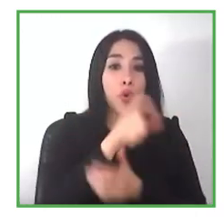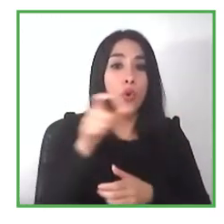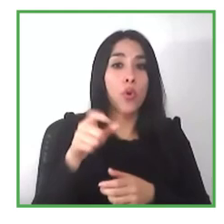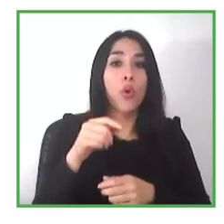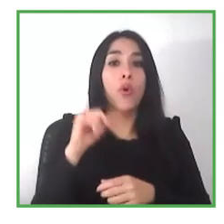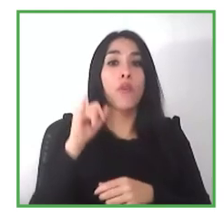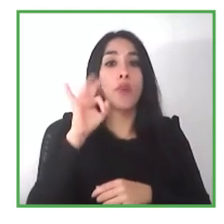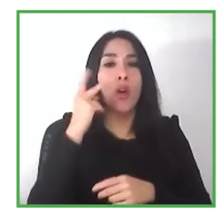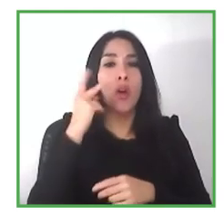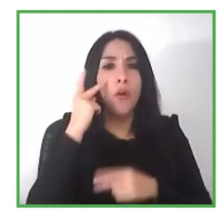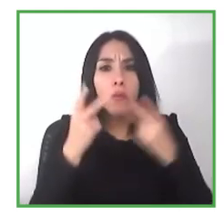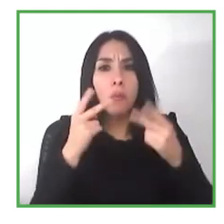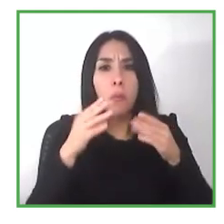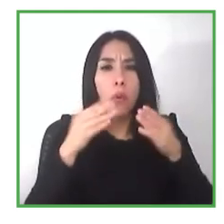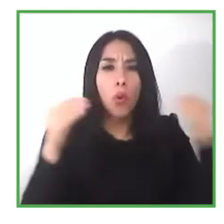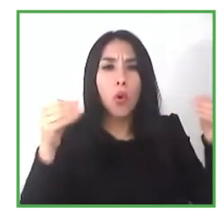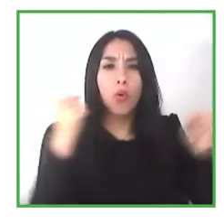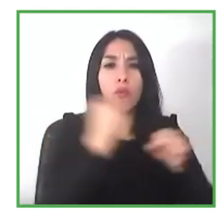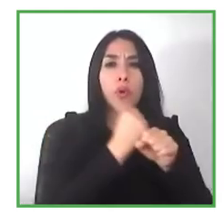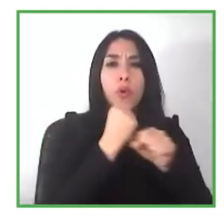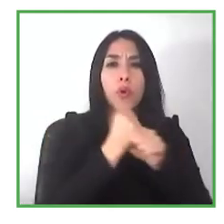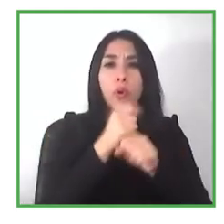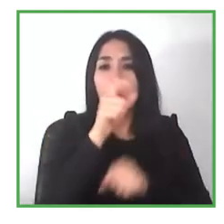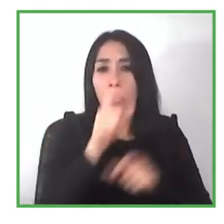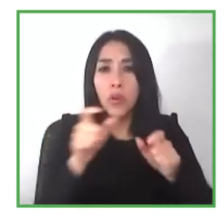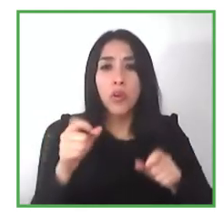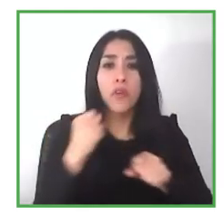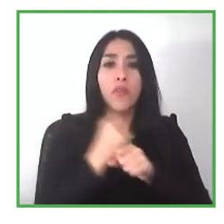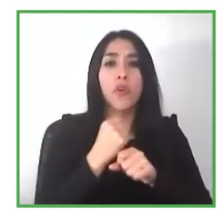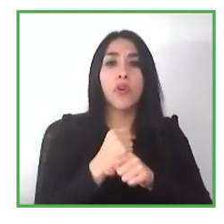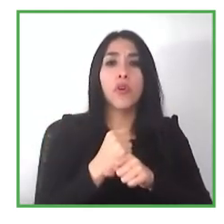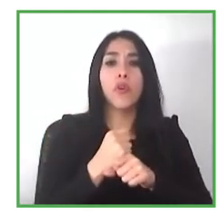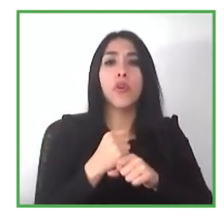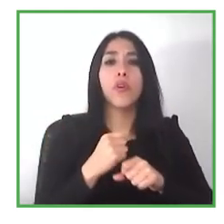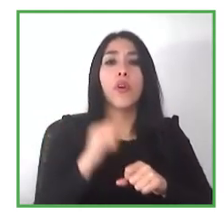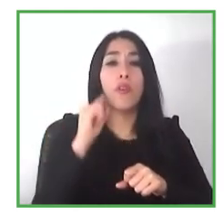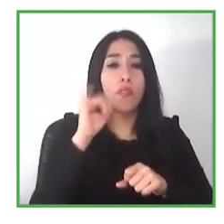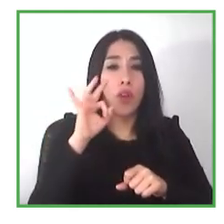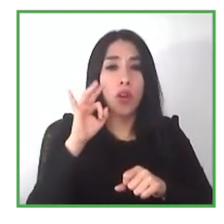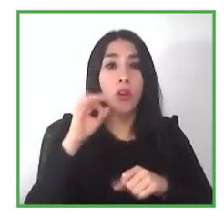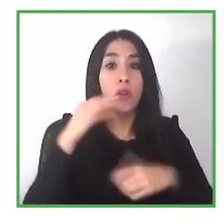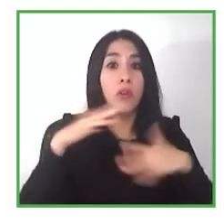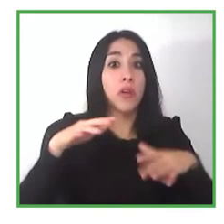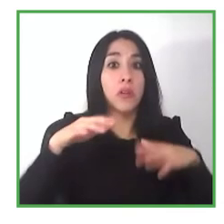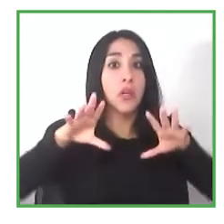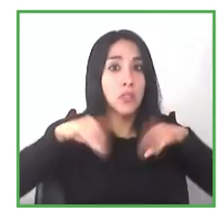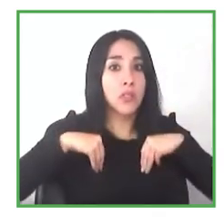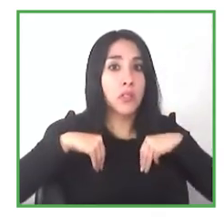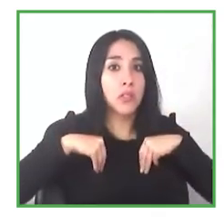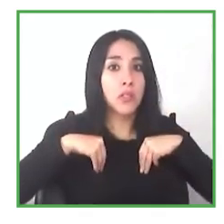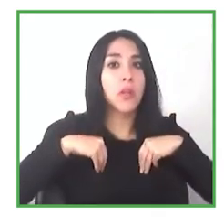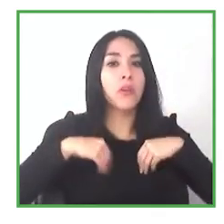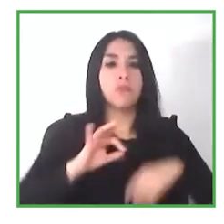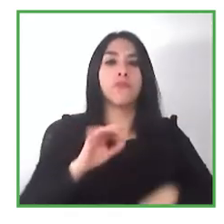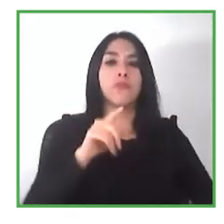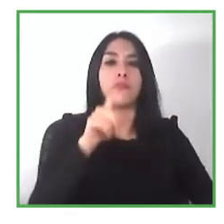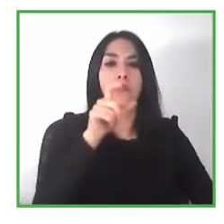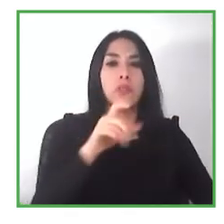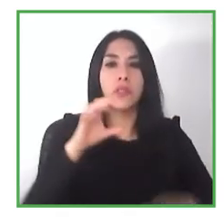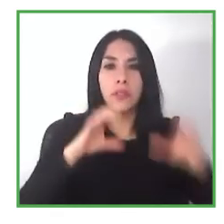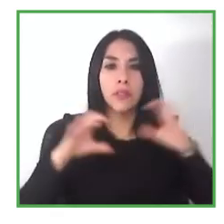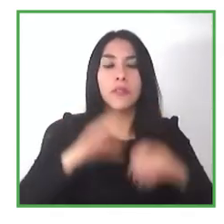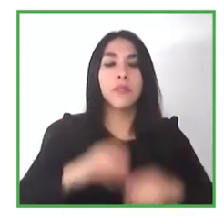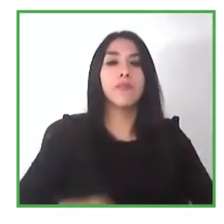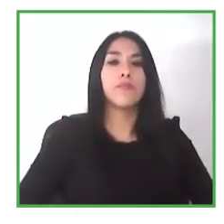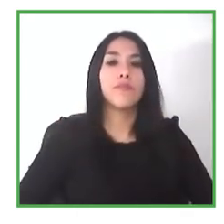to employment we're doing a lot of work through our social media in in cork in ireland and trying to educate employers and